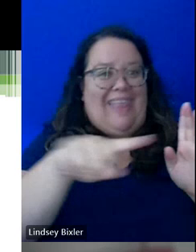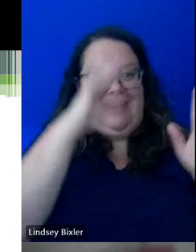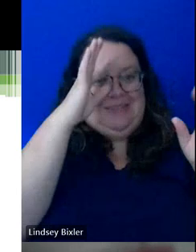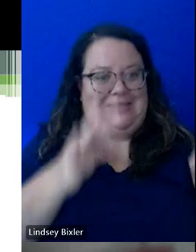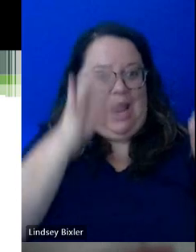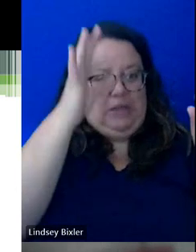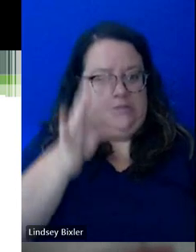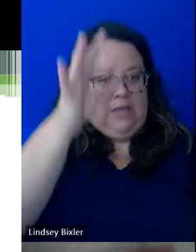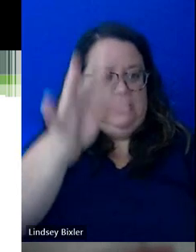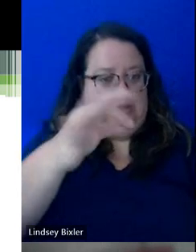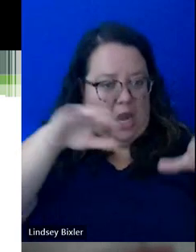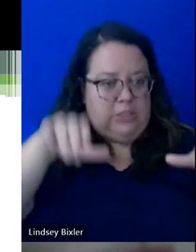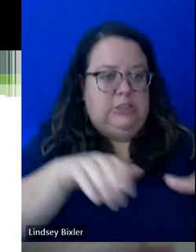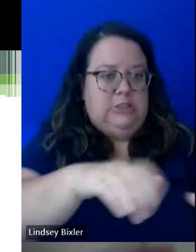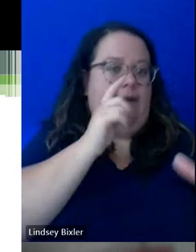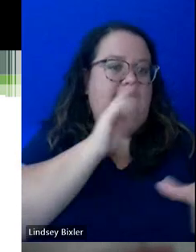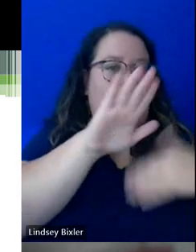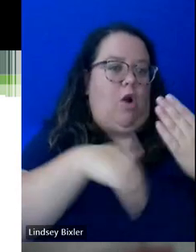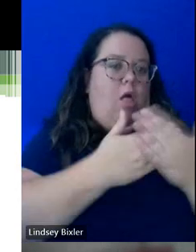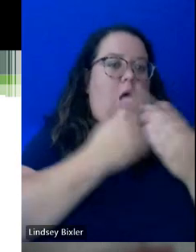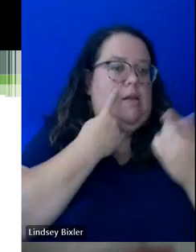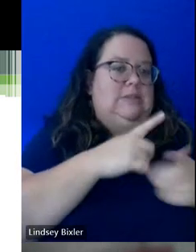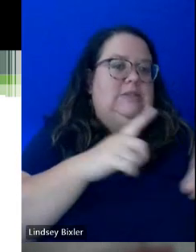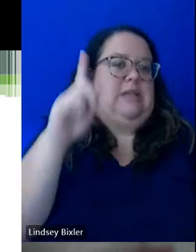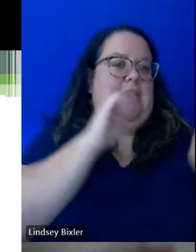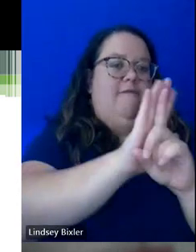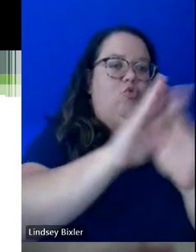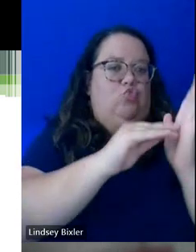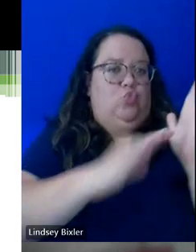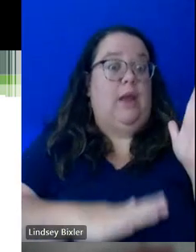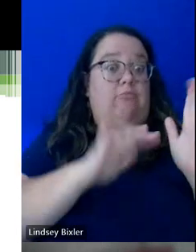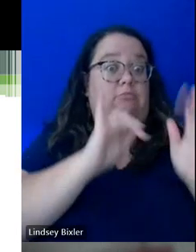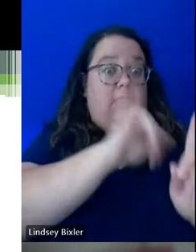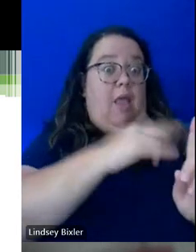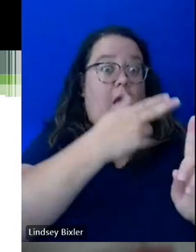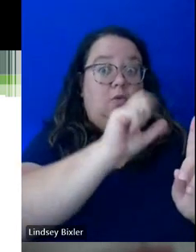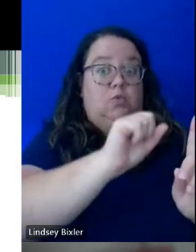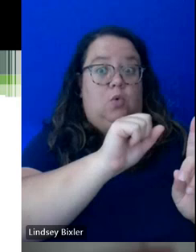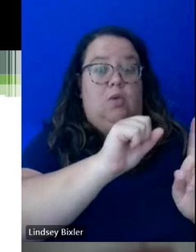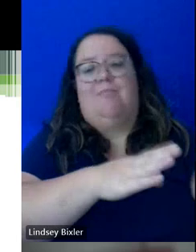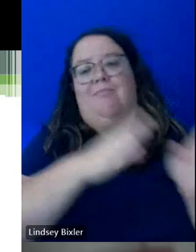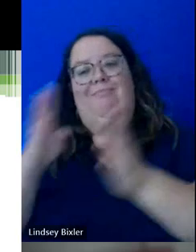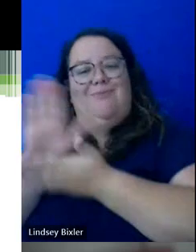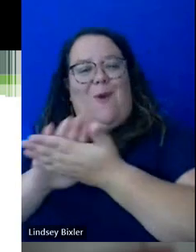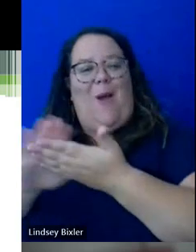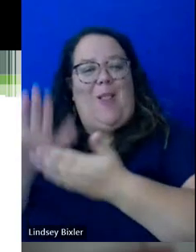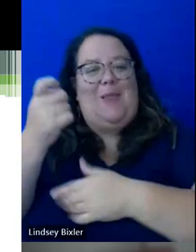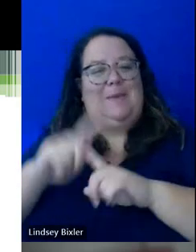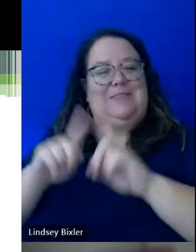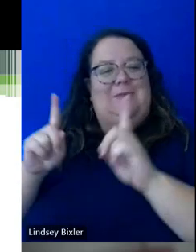all of this happen for the success of your student. Well, in college, it's a little bit different.